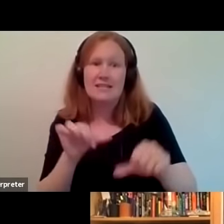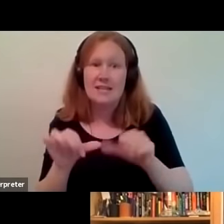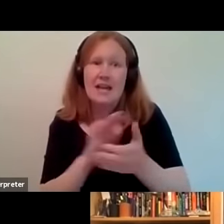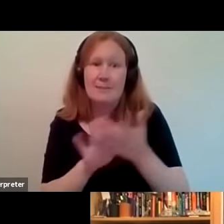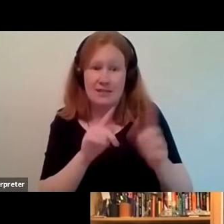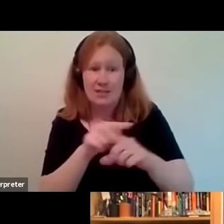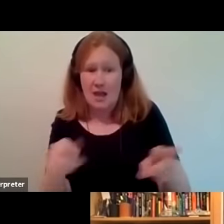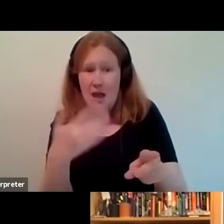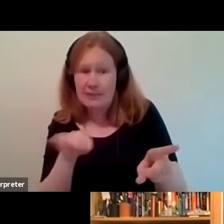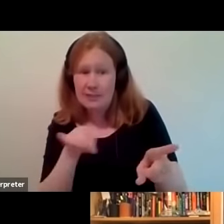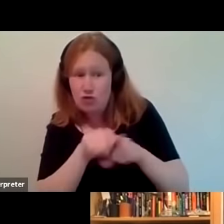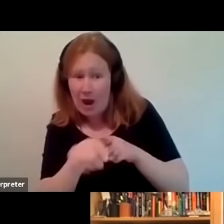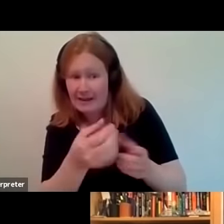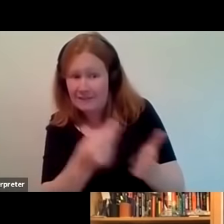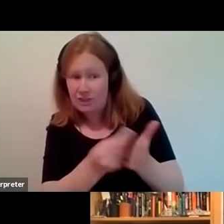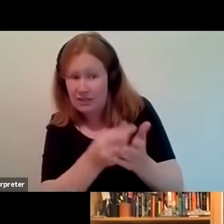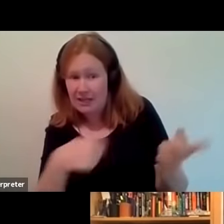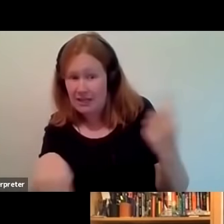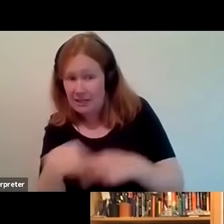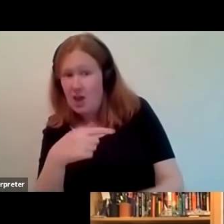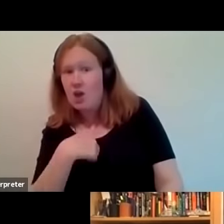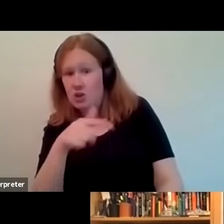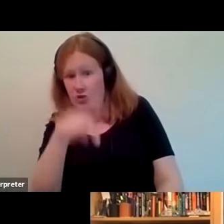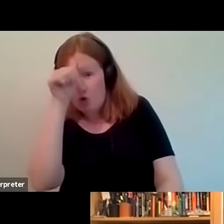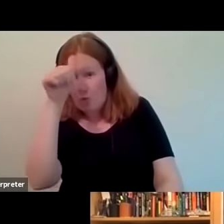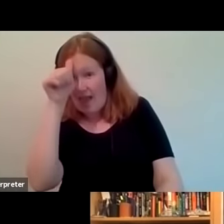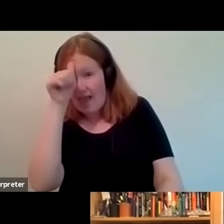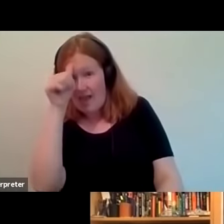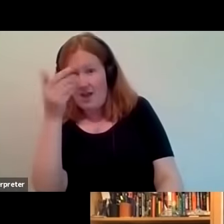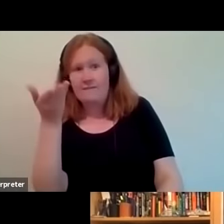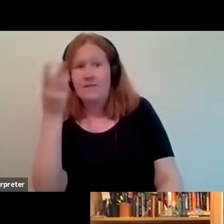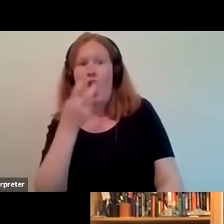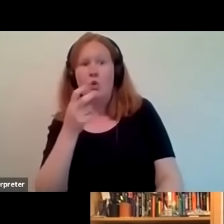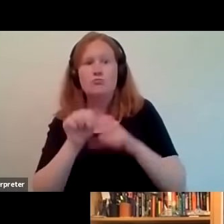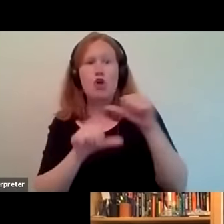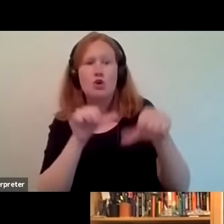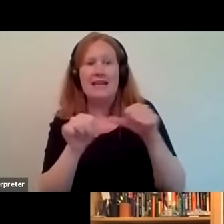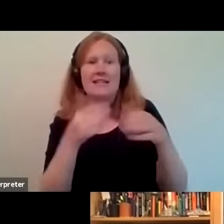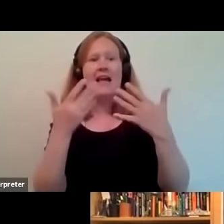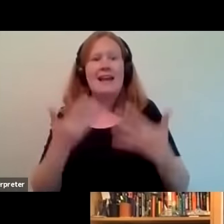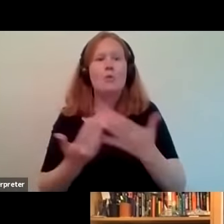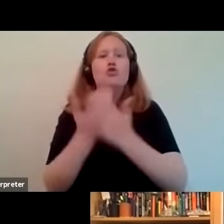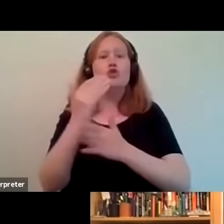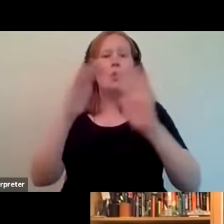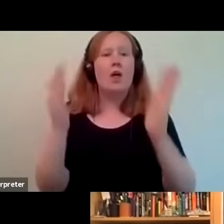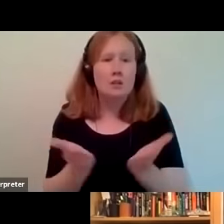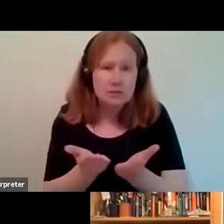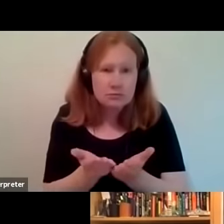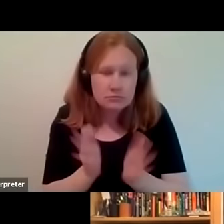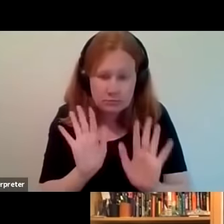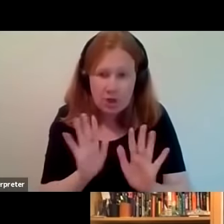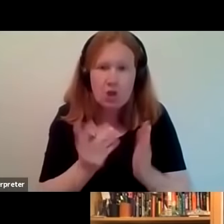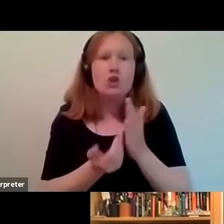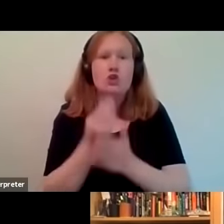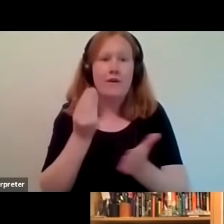have tried to get funding from us before you'll be aware of our previous processes we're in a new world now we have a new funding strategy